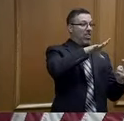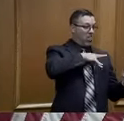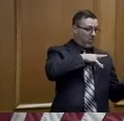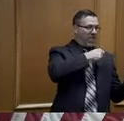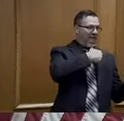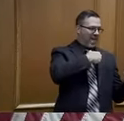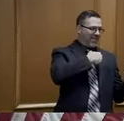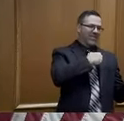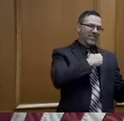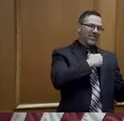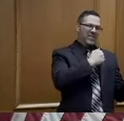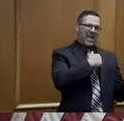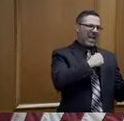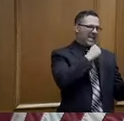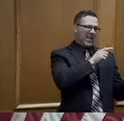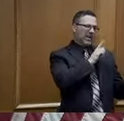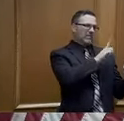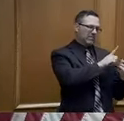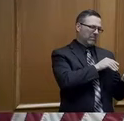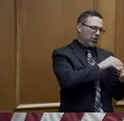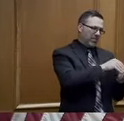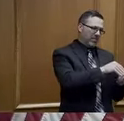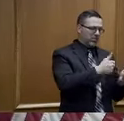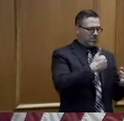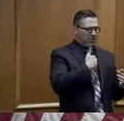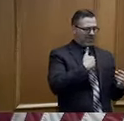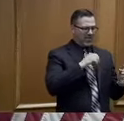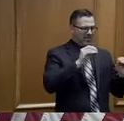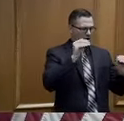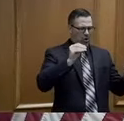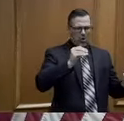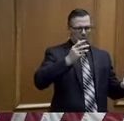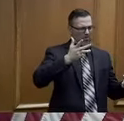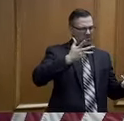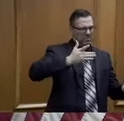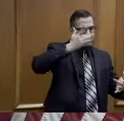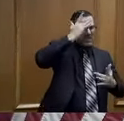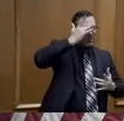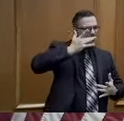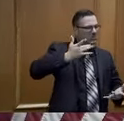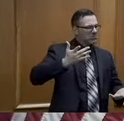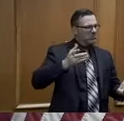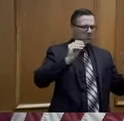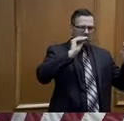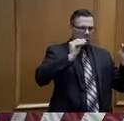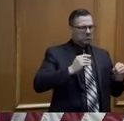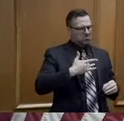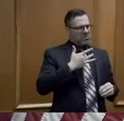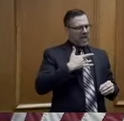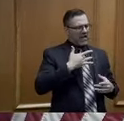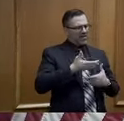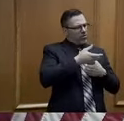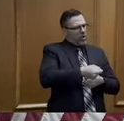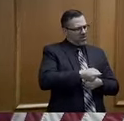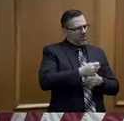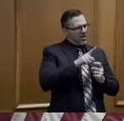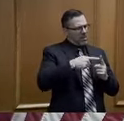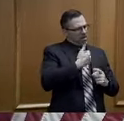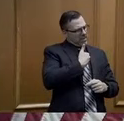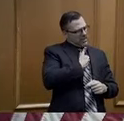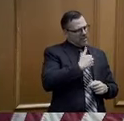limited. And I have no symptoms, so I feel confident about my own situation. But